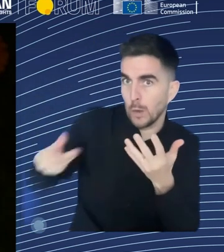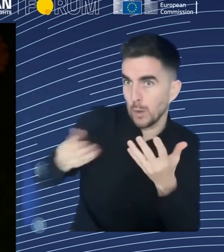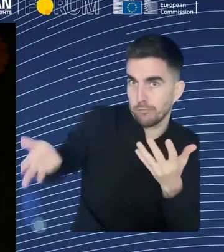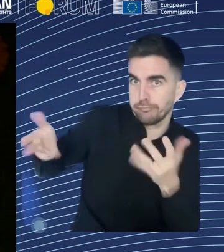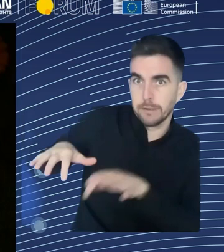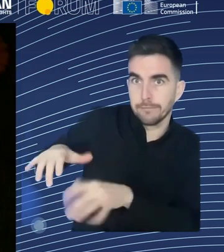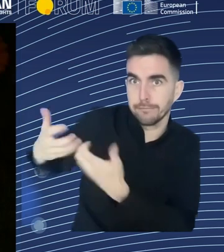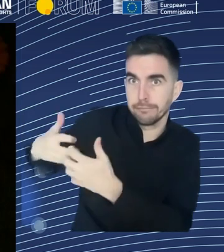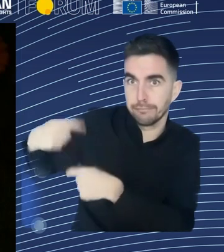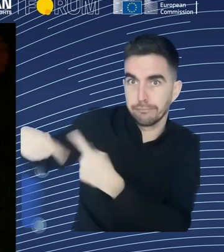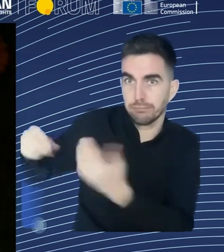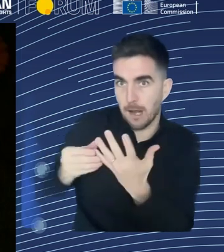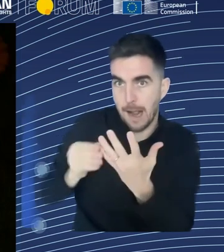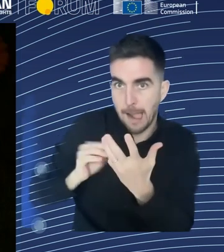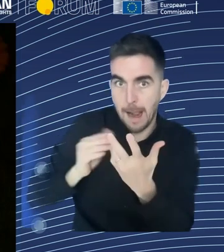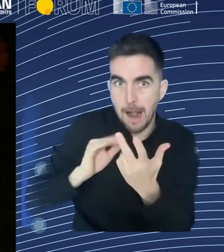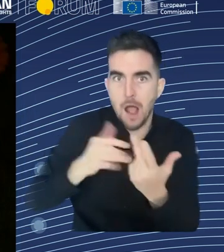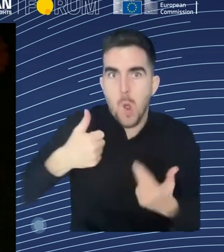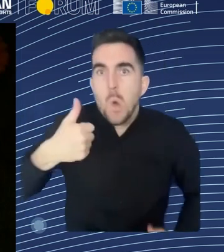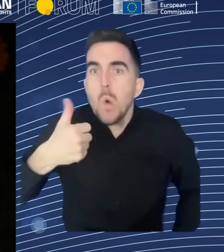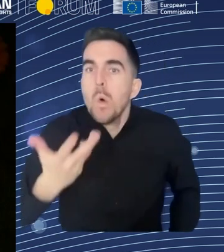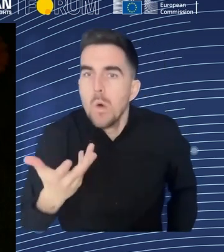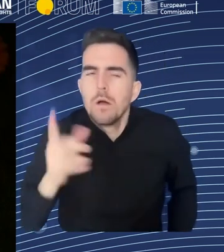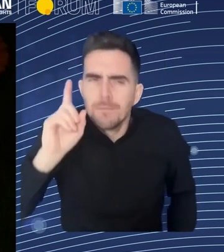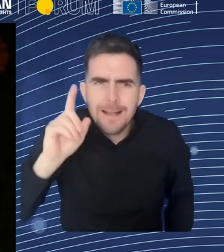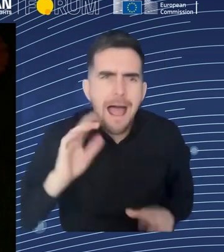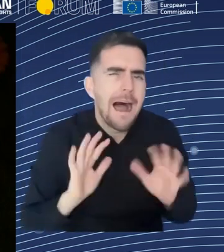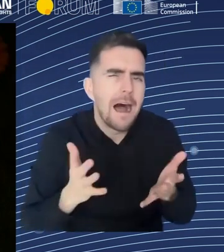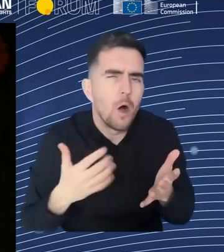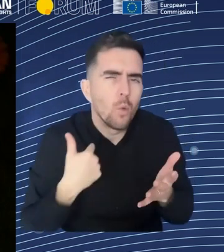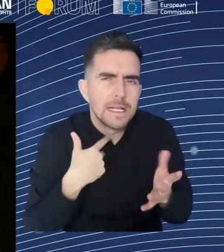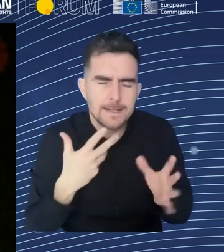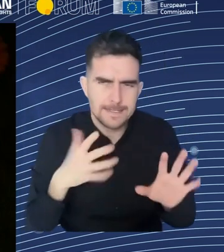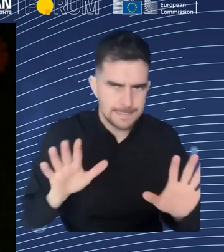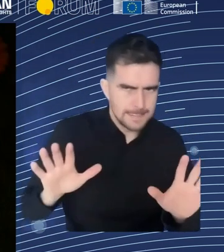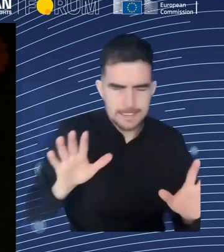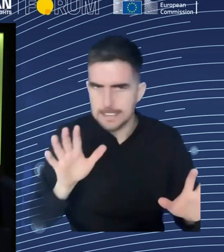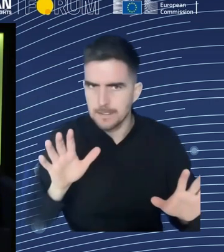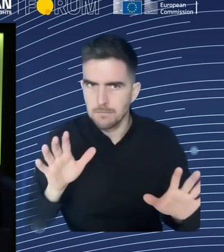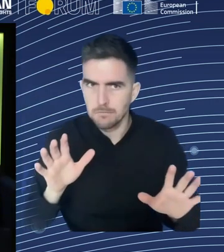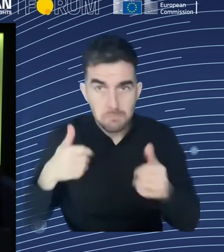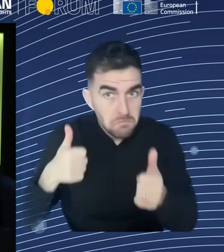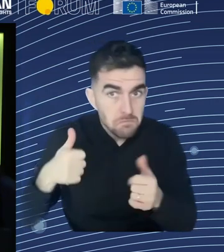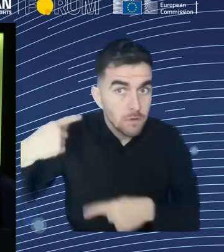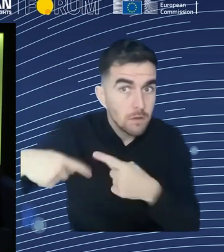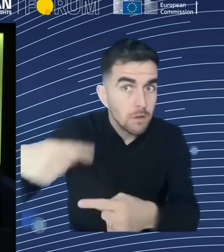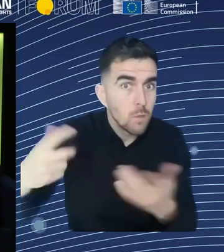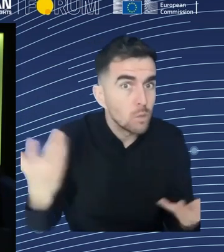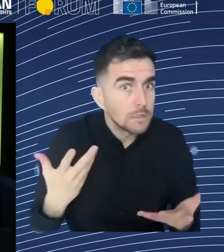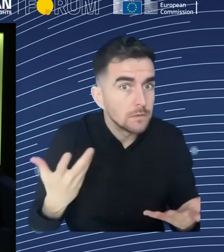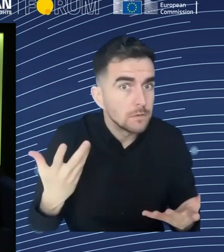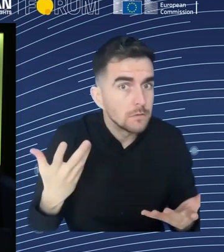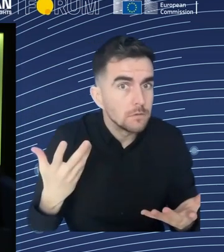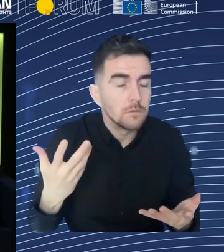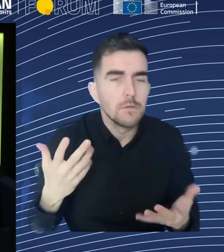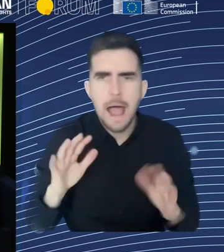what, what somebody that does a job want to kind of get out of that job. You know, some, in some contexts, you